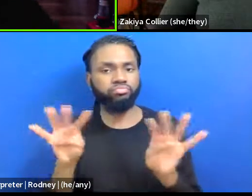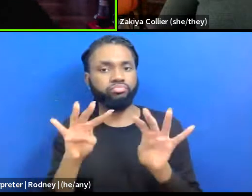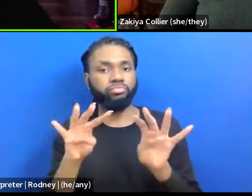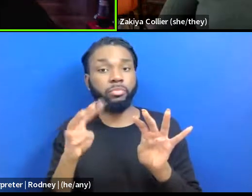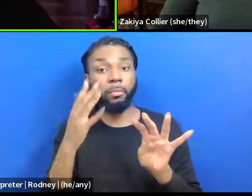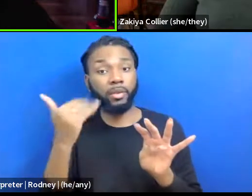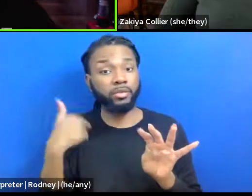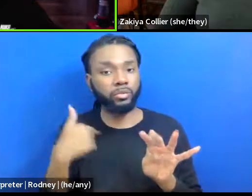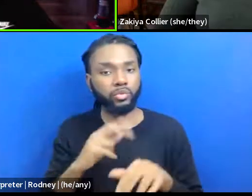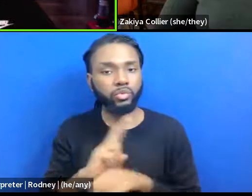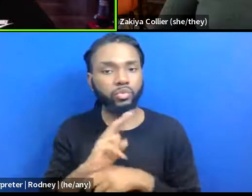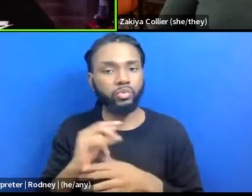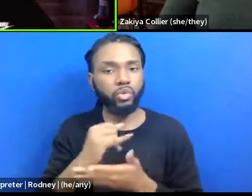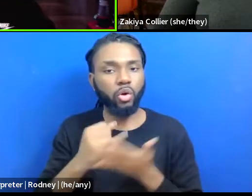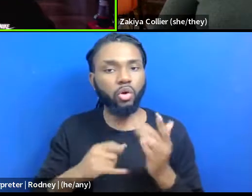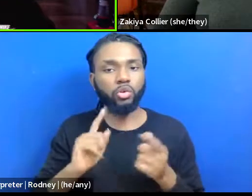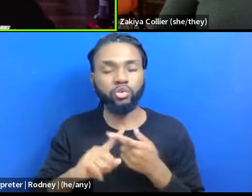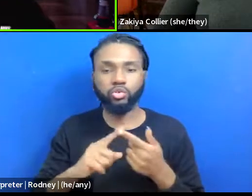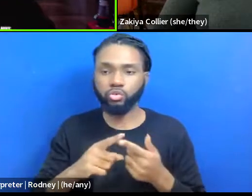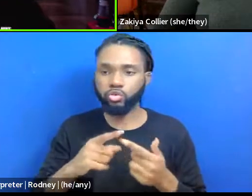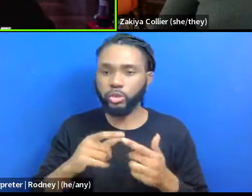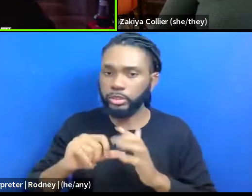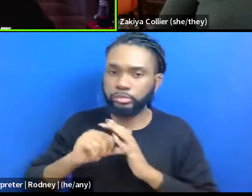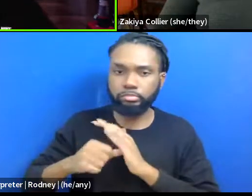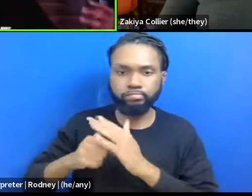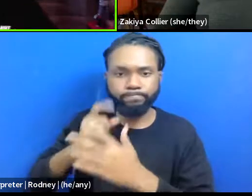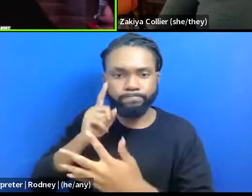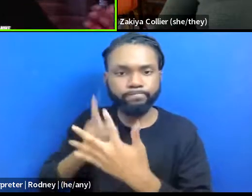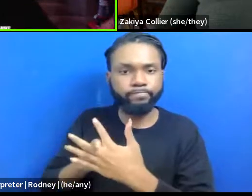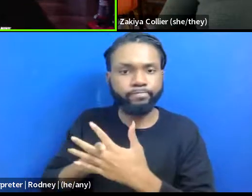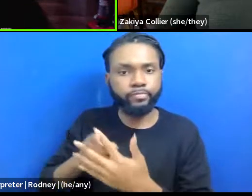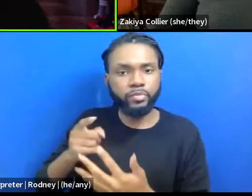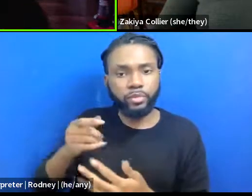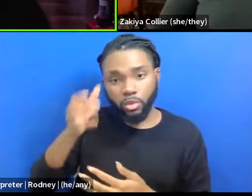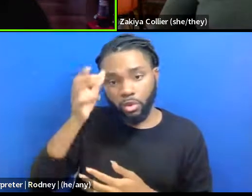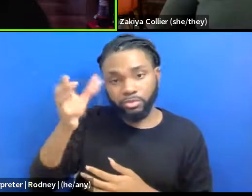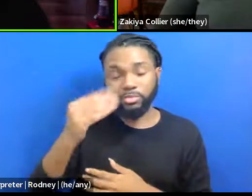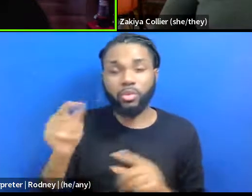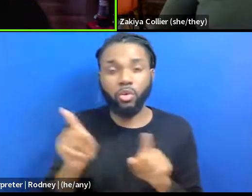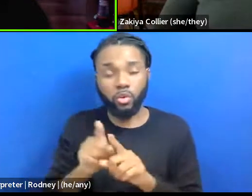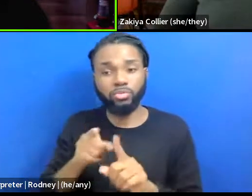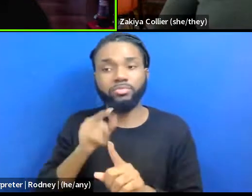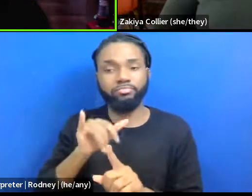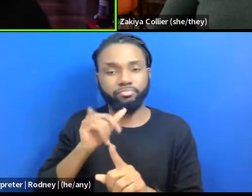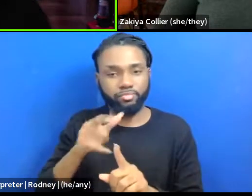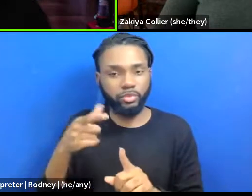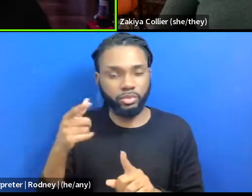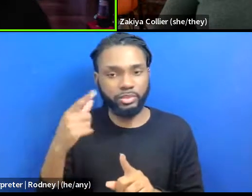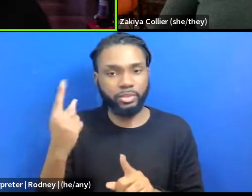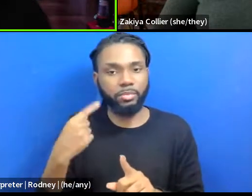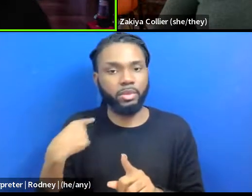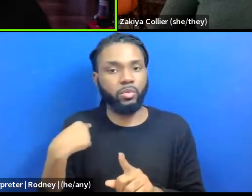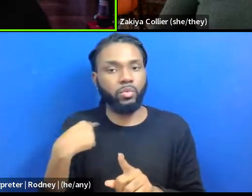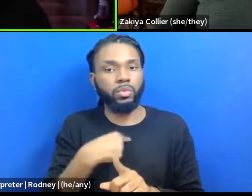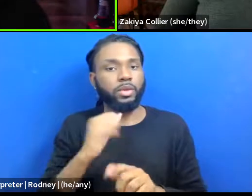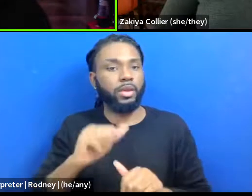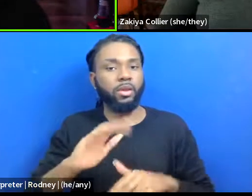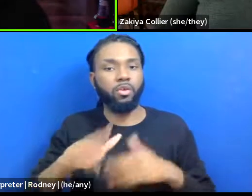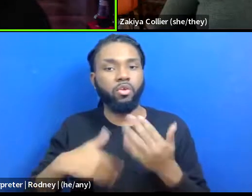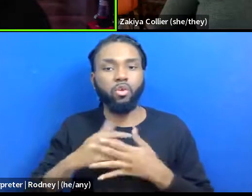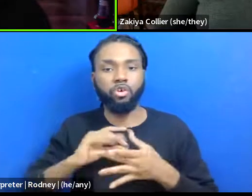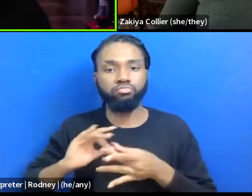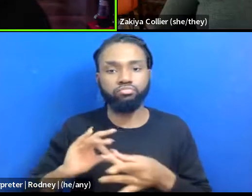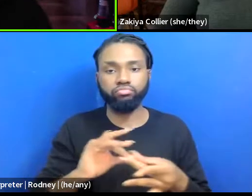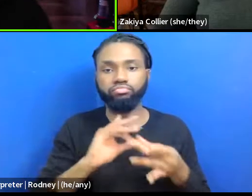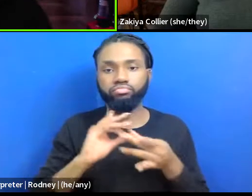bring this big vocal point into the play. And then there was this realization that all of us could engage in it and that it